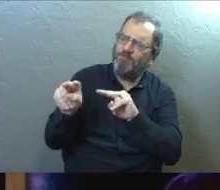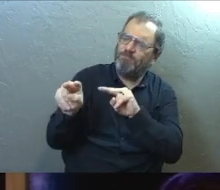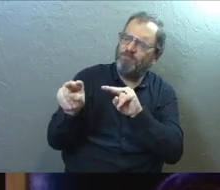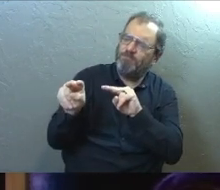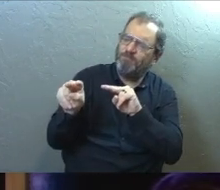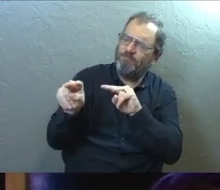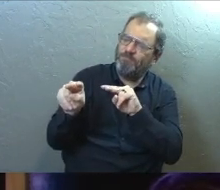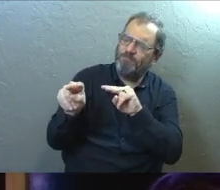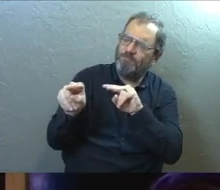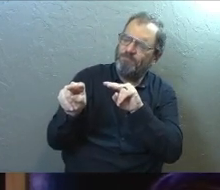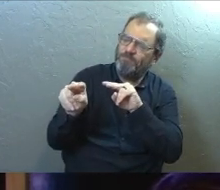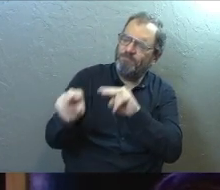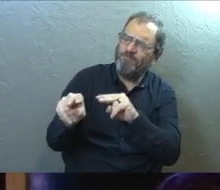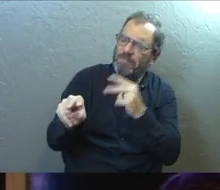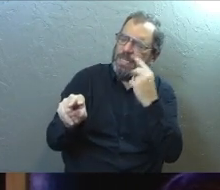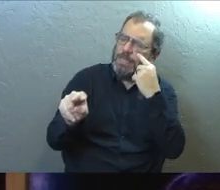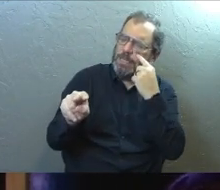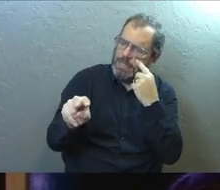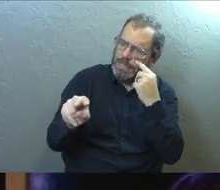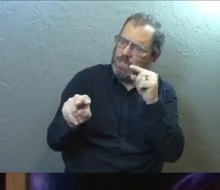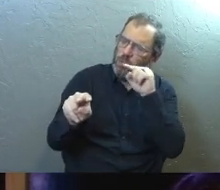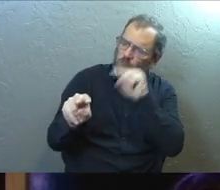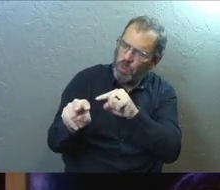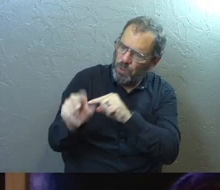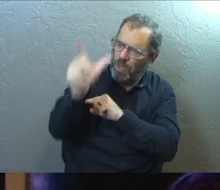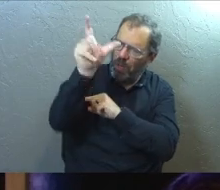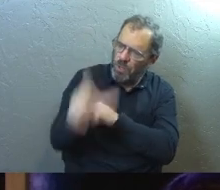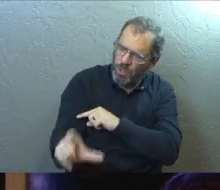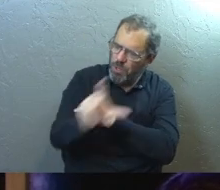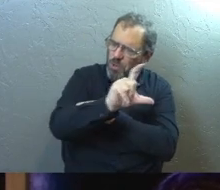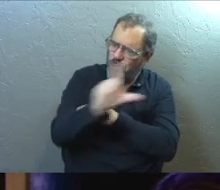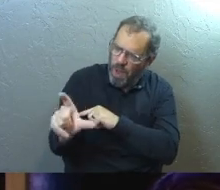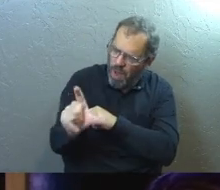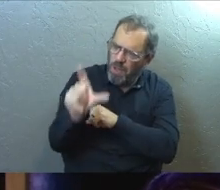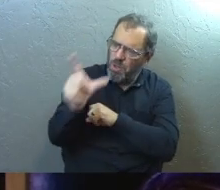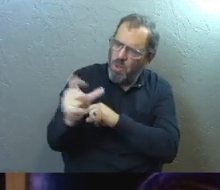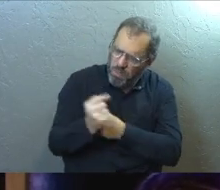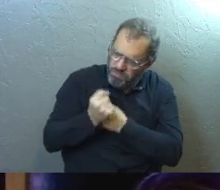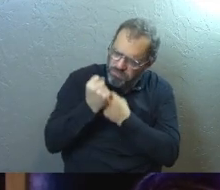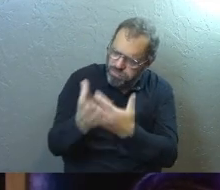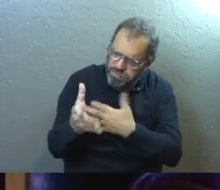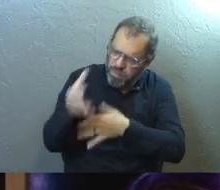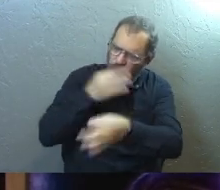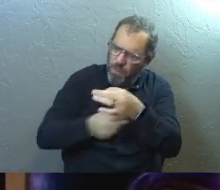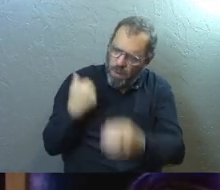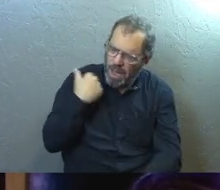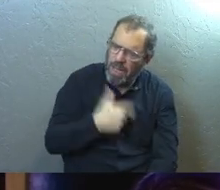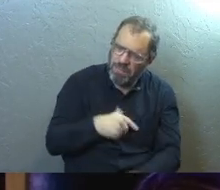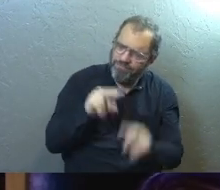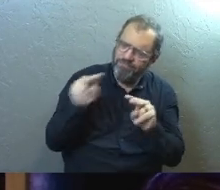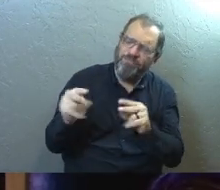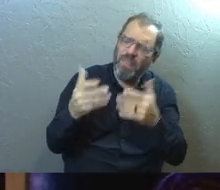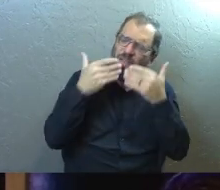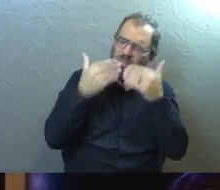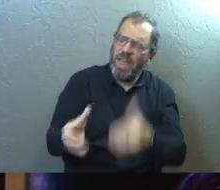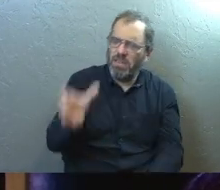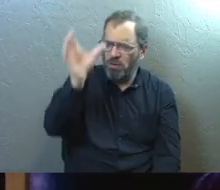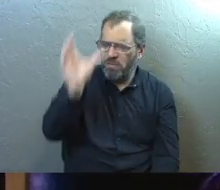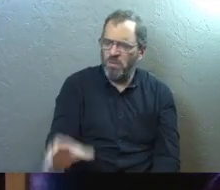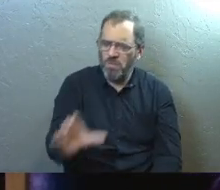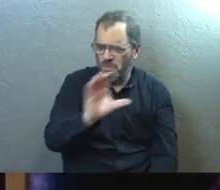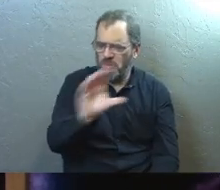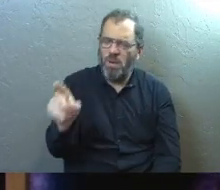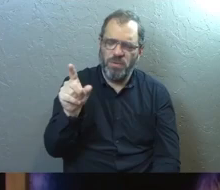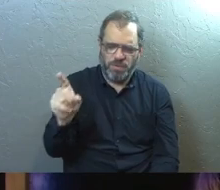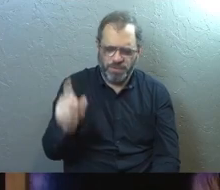cross and see you there loving us and pouring yourself out for us. We thank you for the cross,